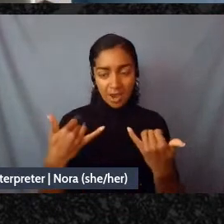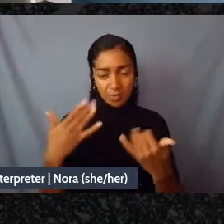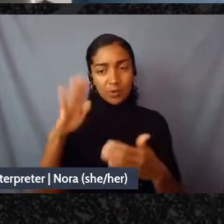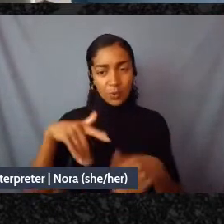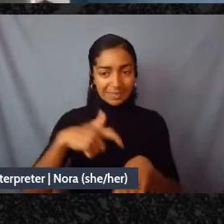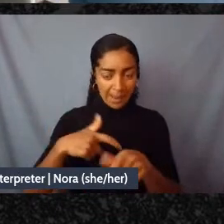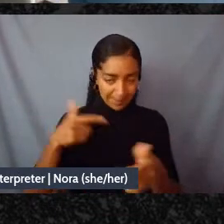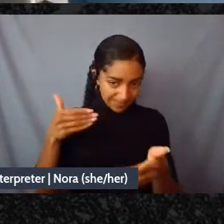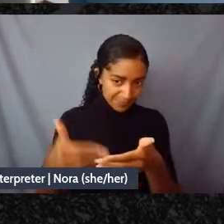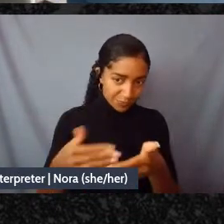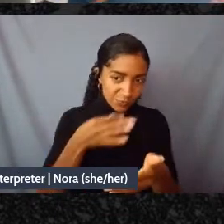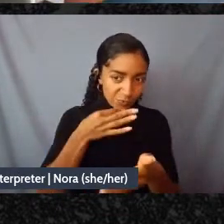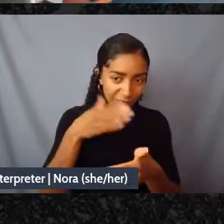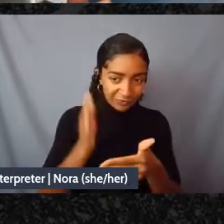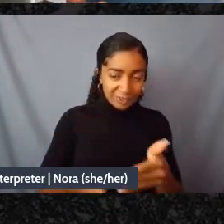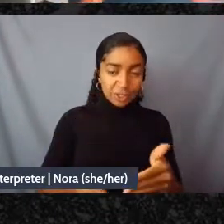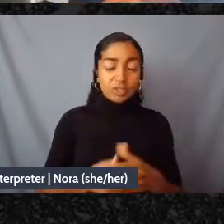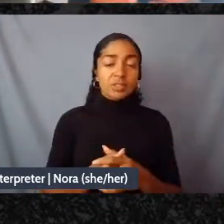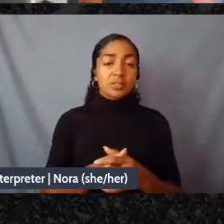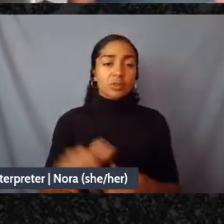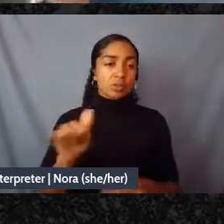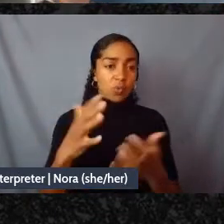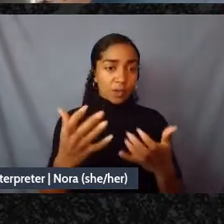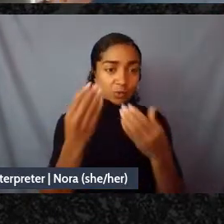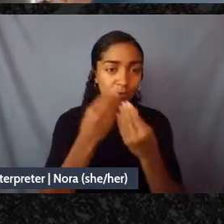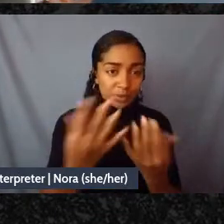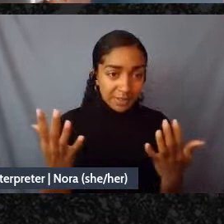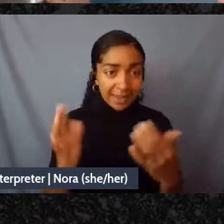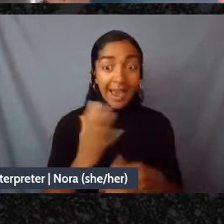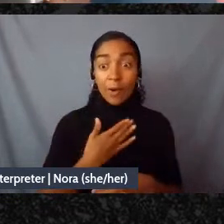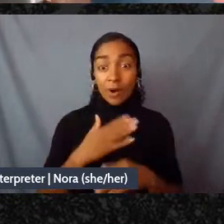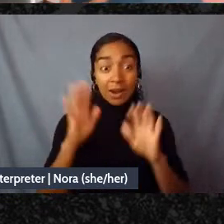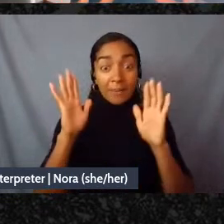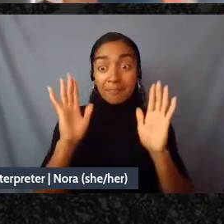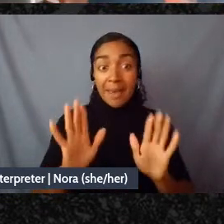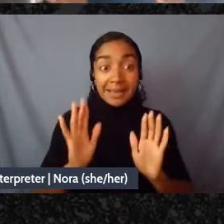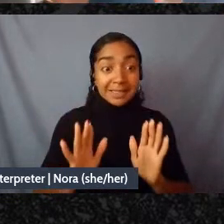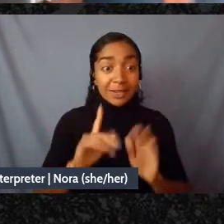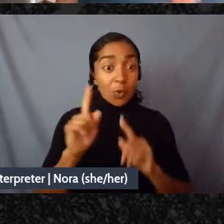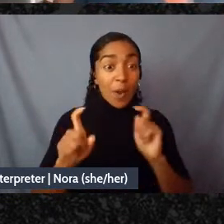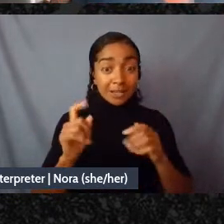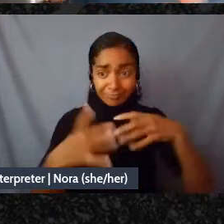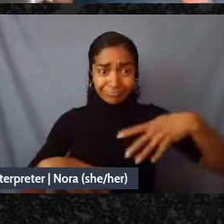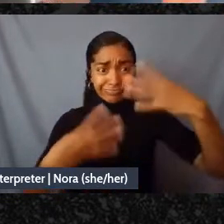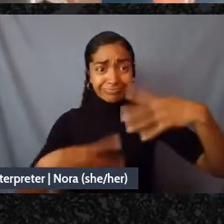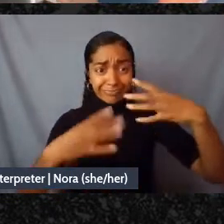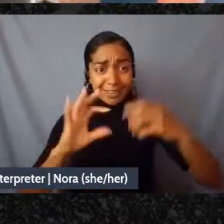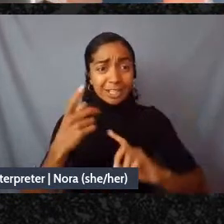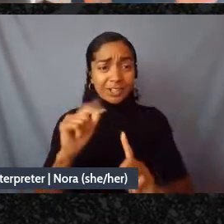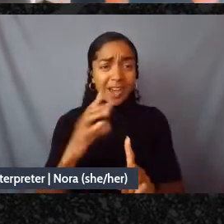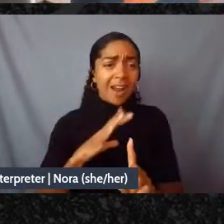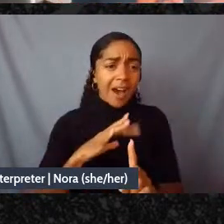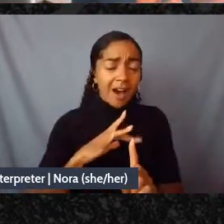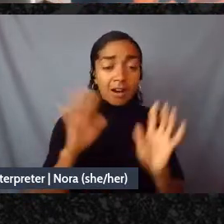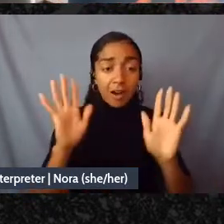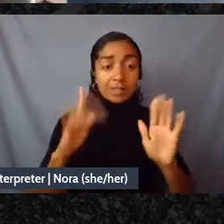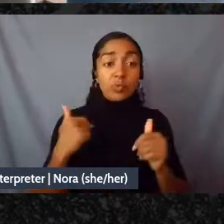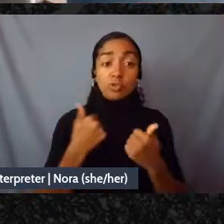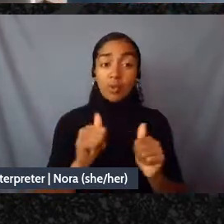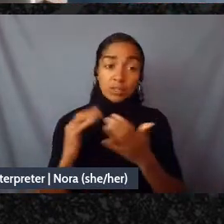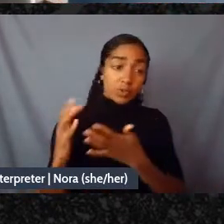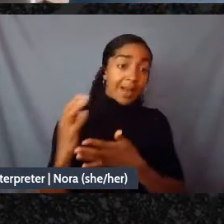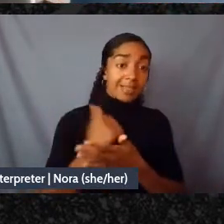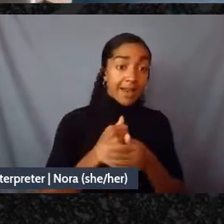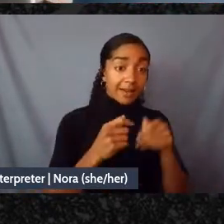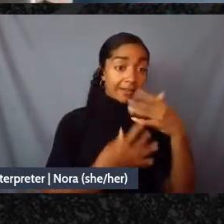ending time sadly and I want to also just say there are amazing questions coming in the chat and we are going to try to collect all these questions and also give